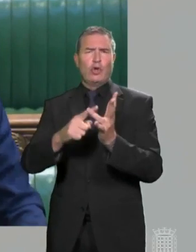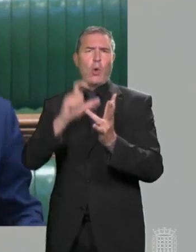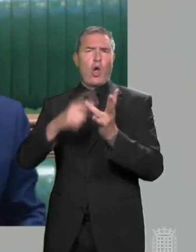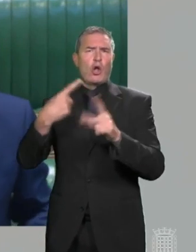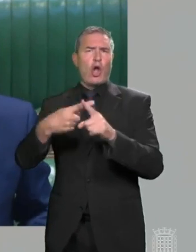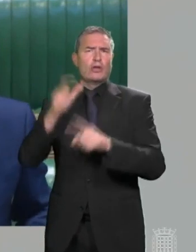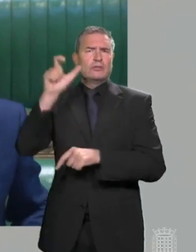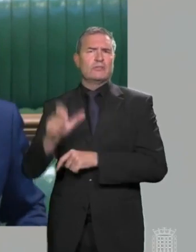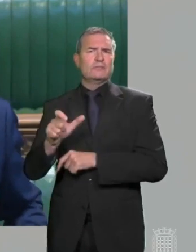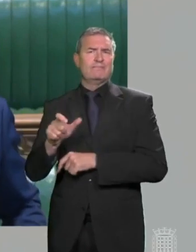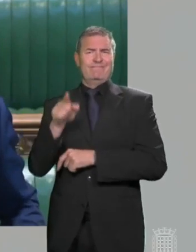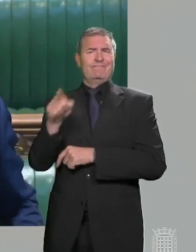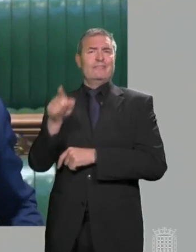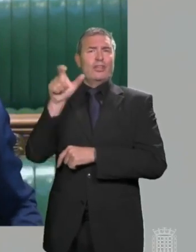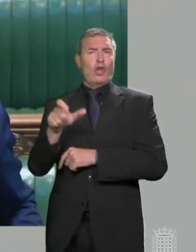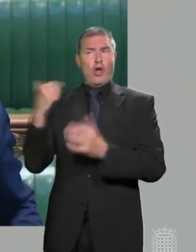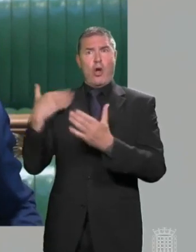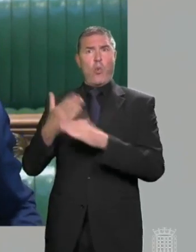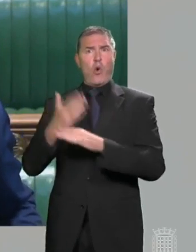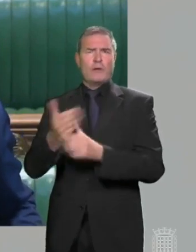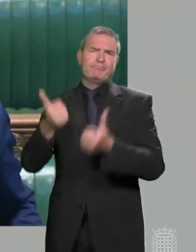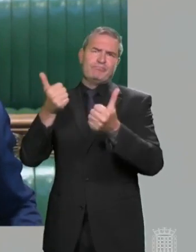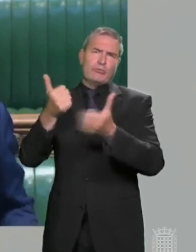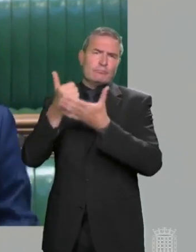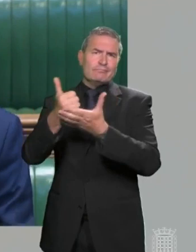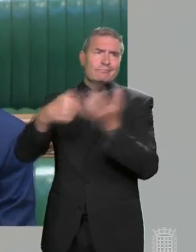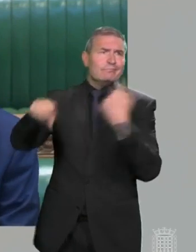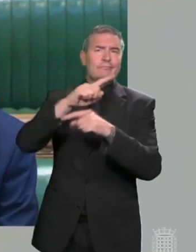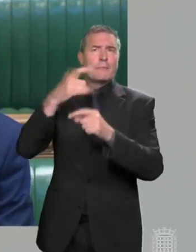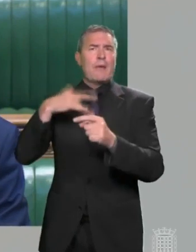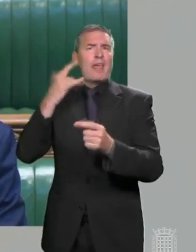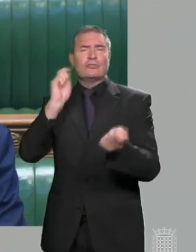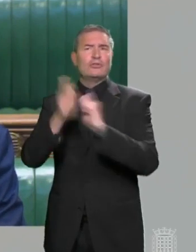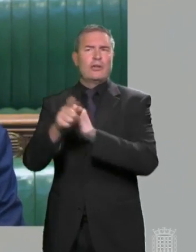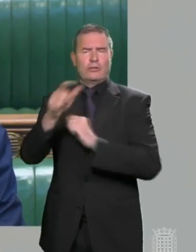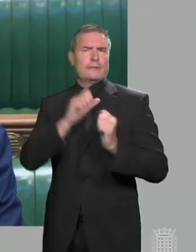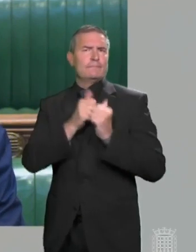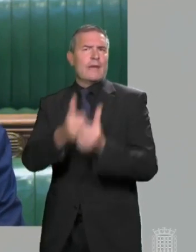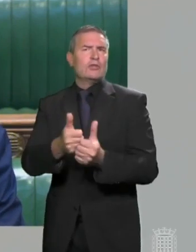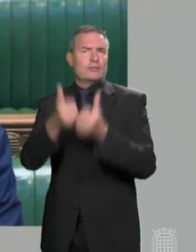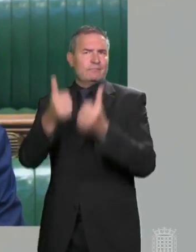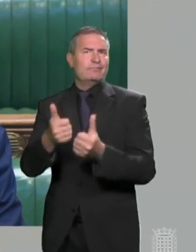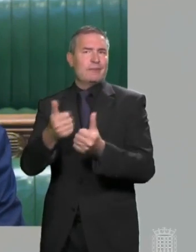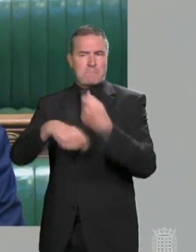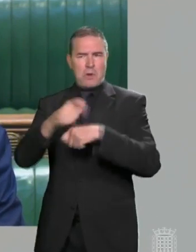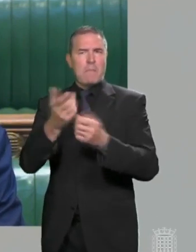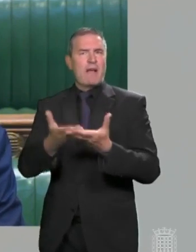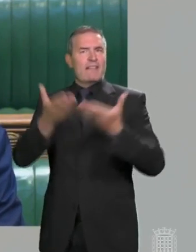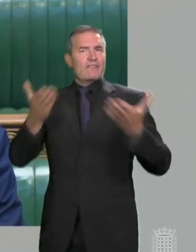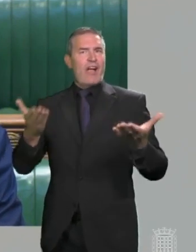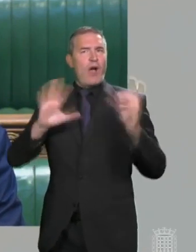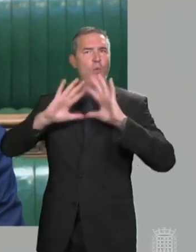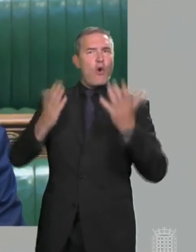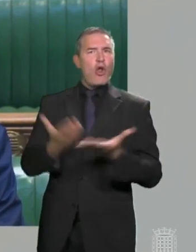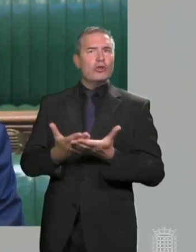Joe had already changed so many lives for the better. She was passionate about creating a fairer, more just world.